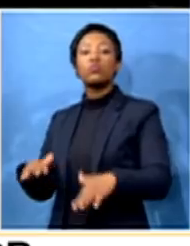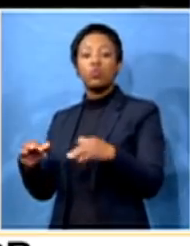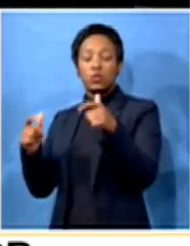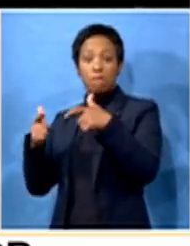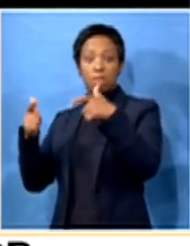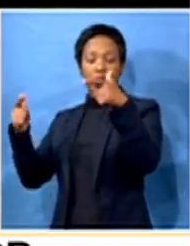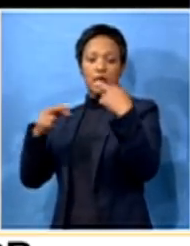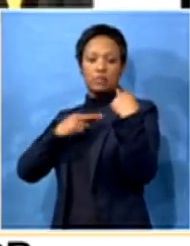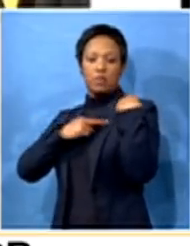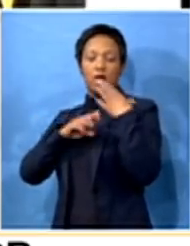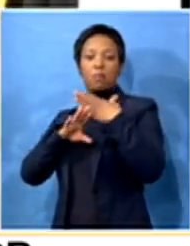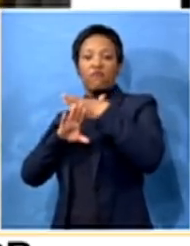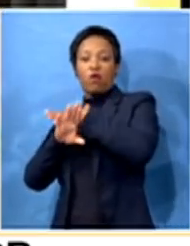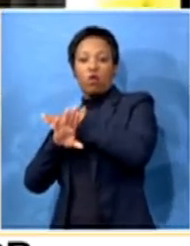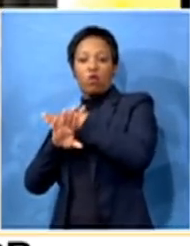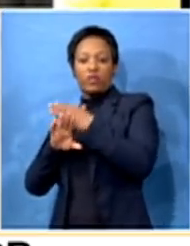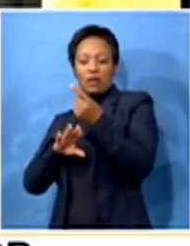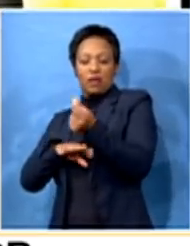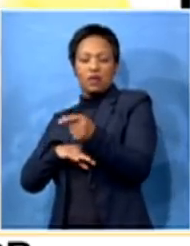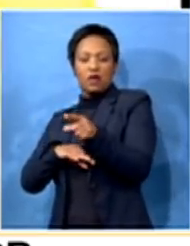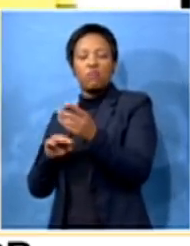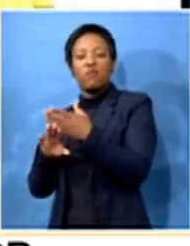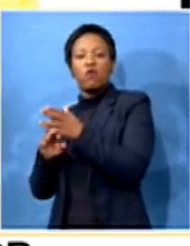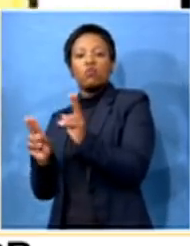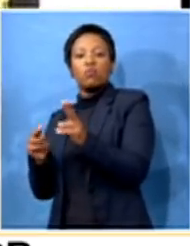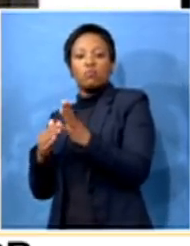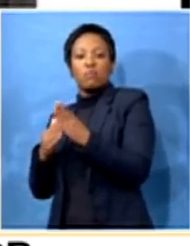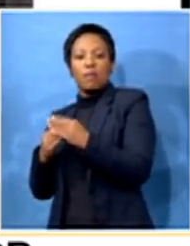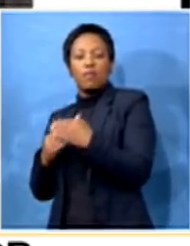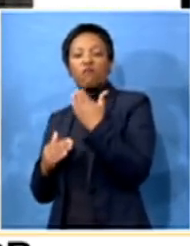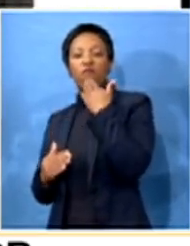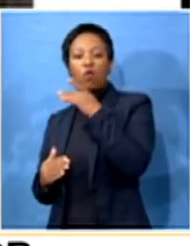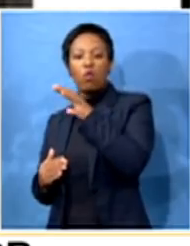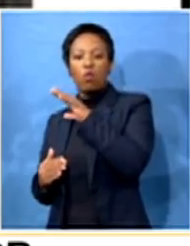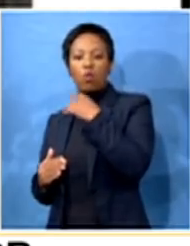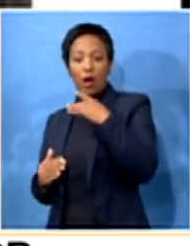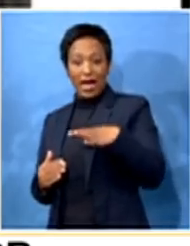than she did as an ordinary member of the Etteguini Council?